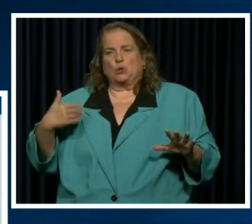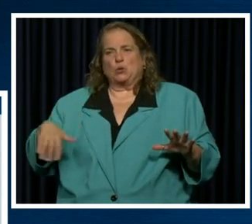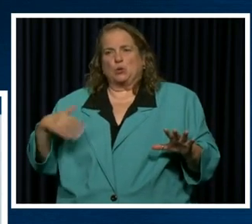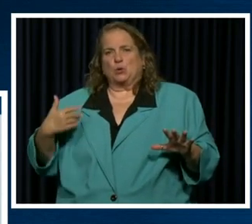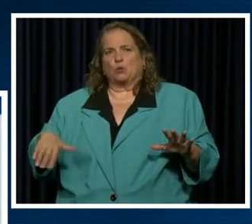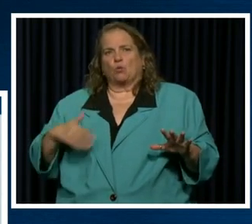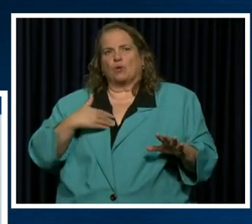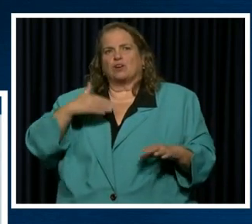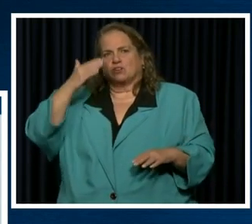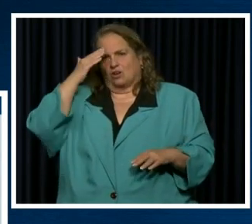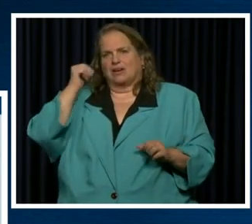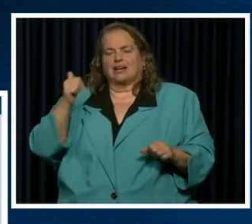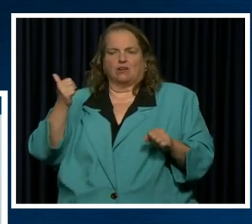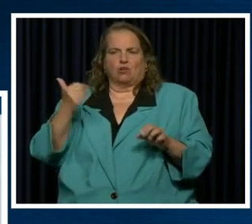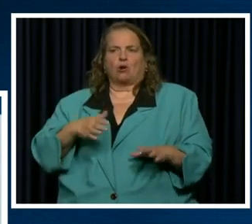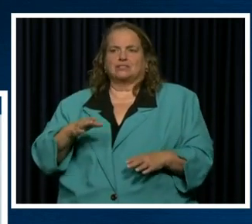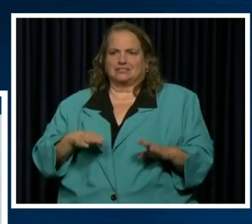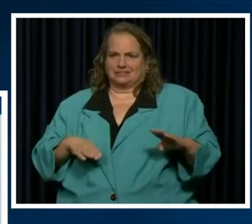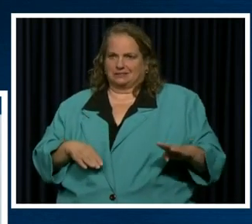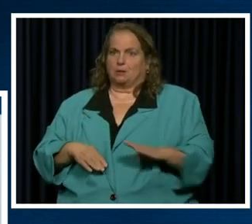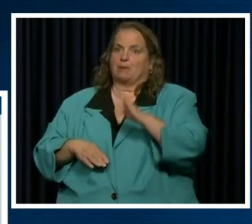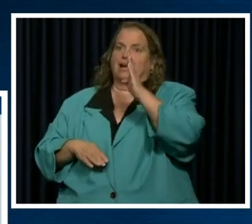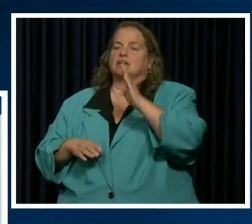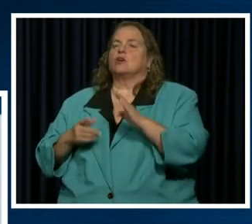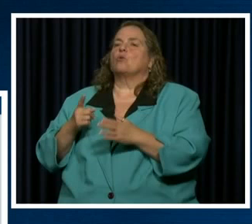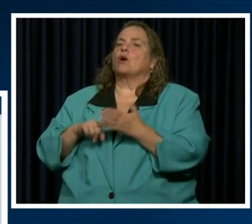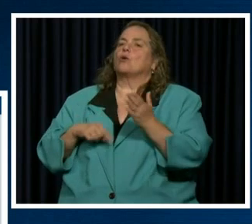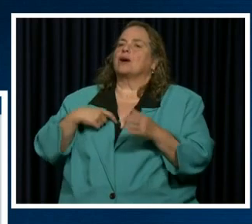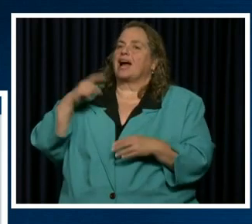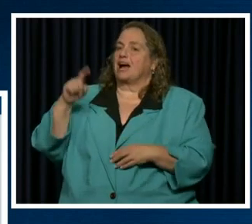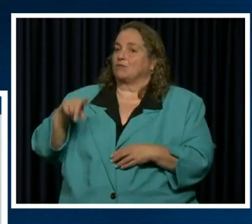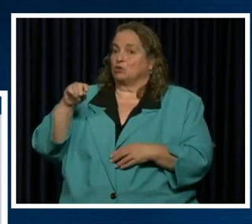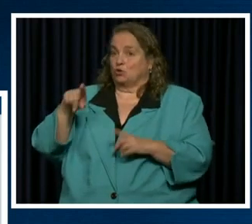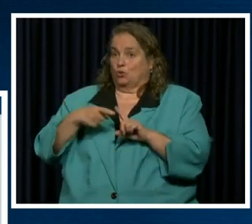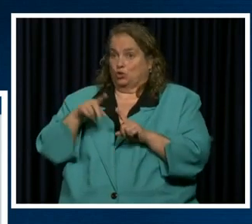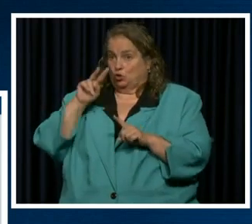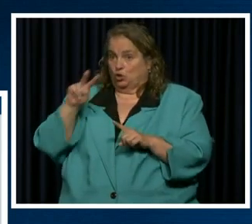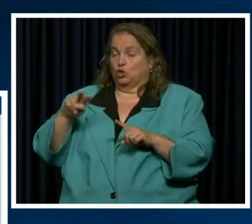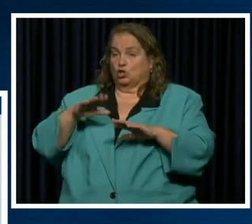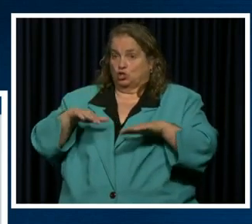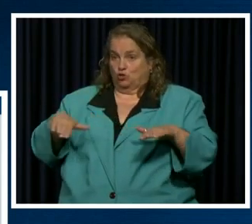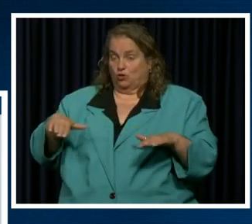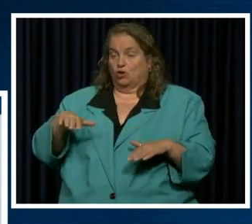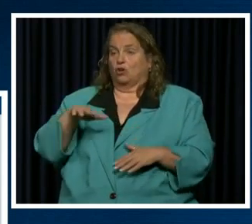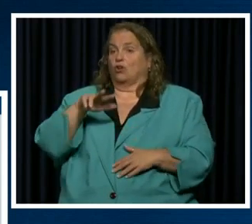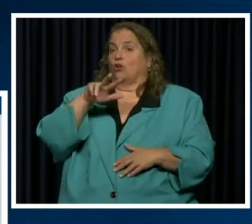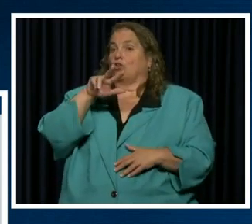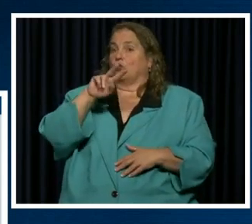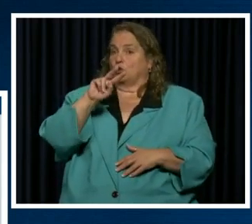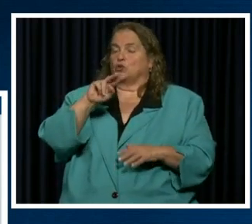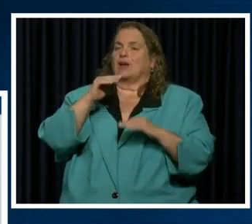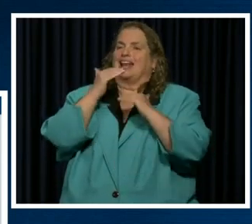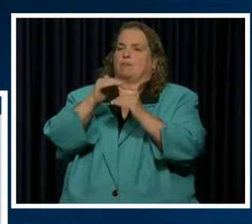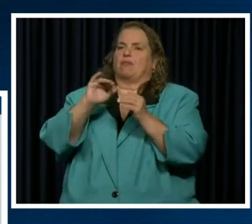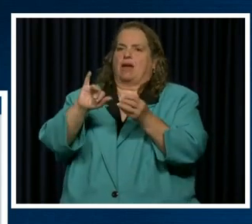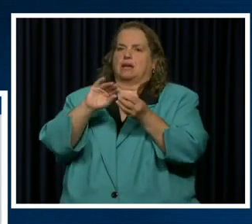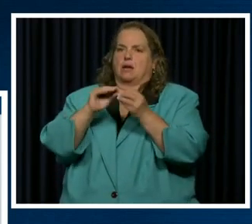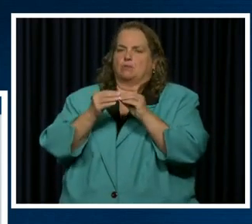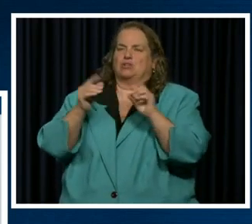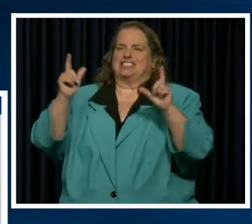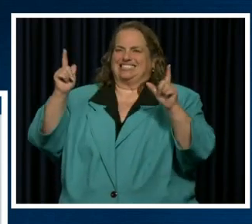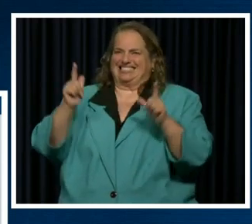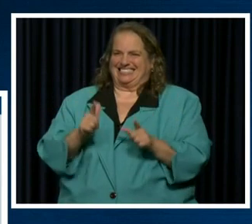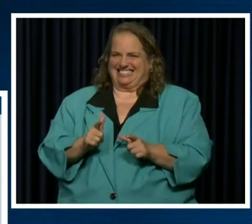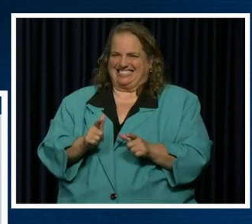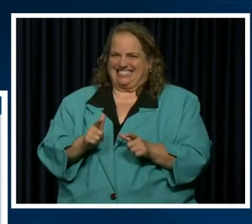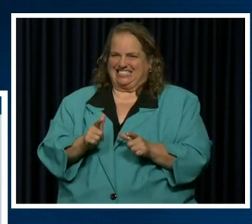that we know would cause a spike. So what we've got to do when you look at that Children and 32 is to limit that number down.